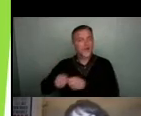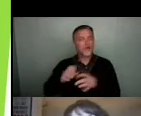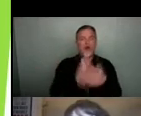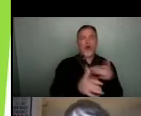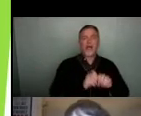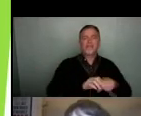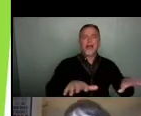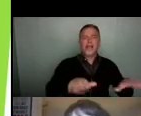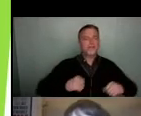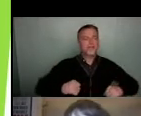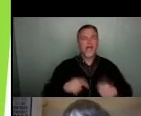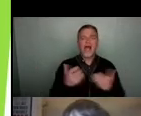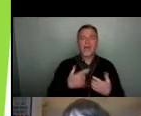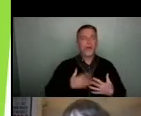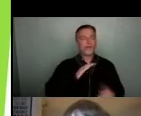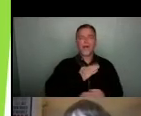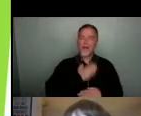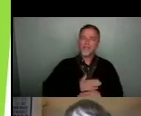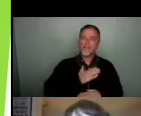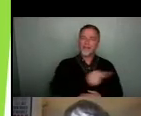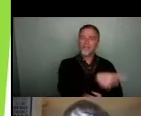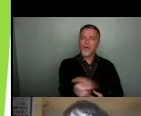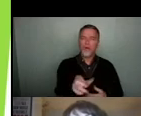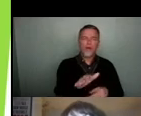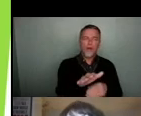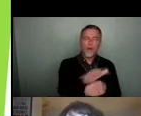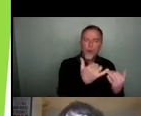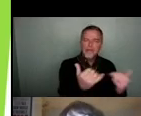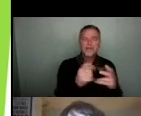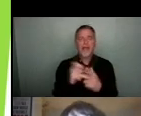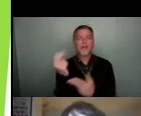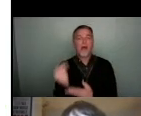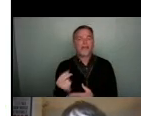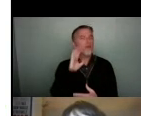really comforting to local audiences and artists. That's something we heard over and over again.